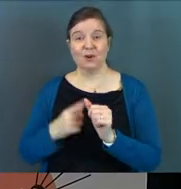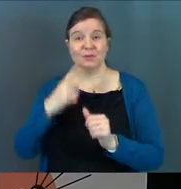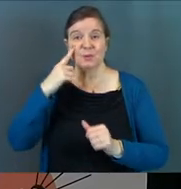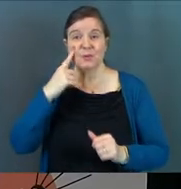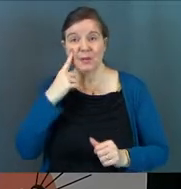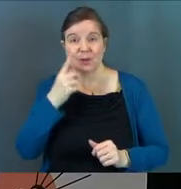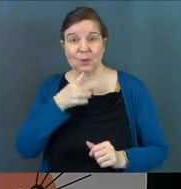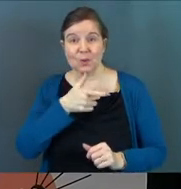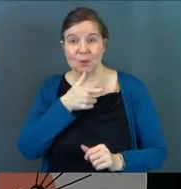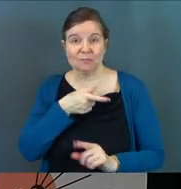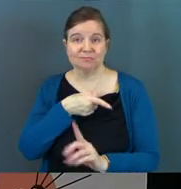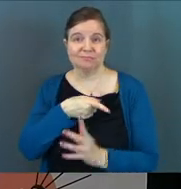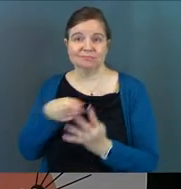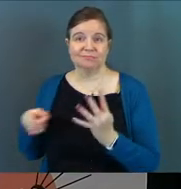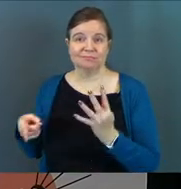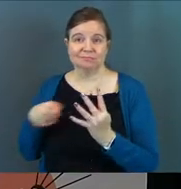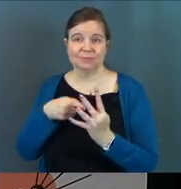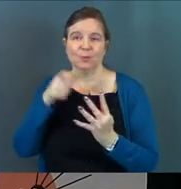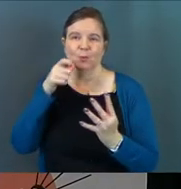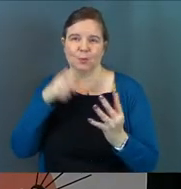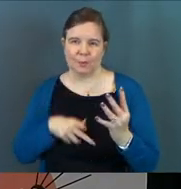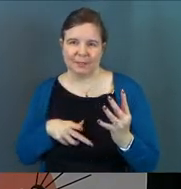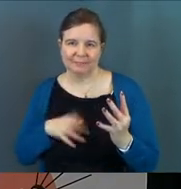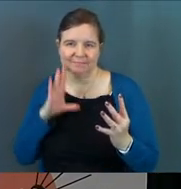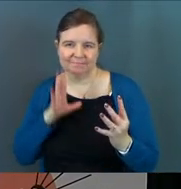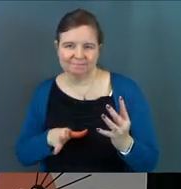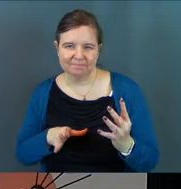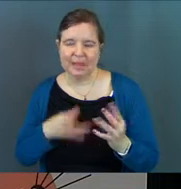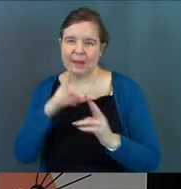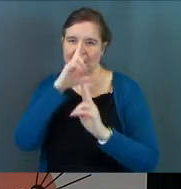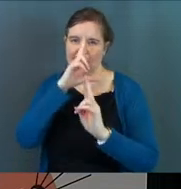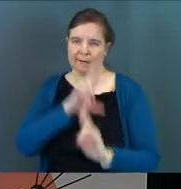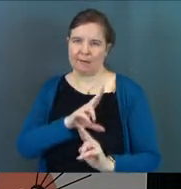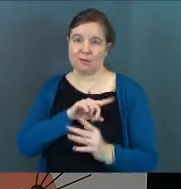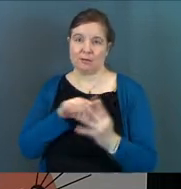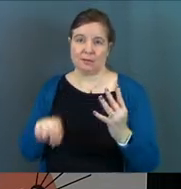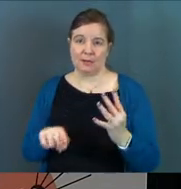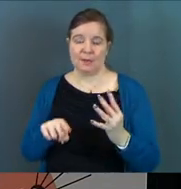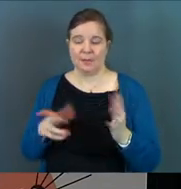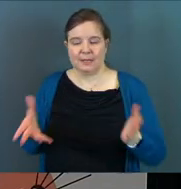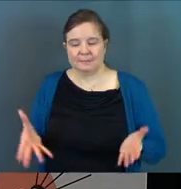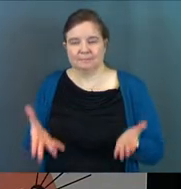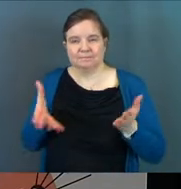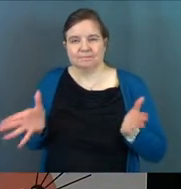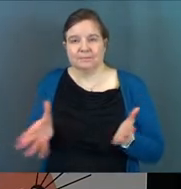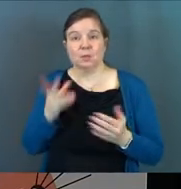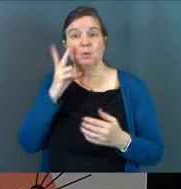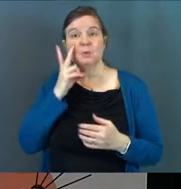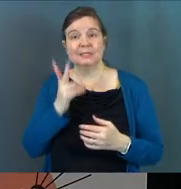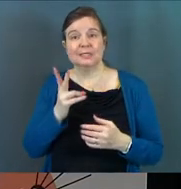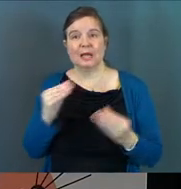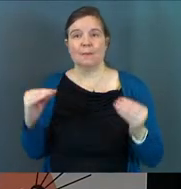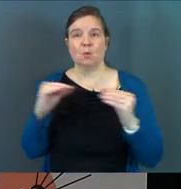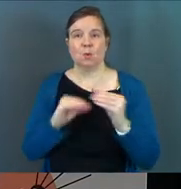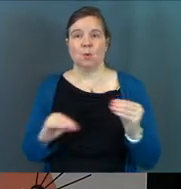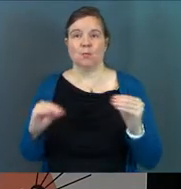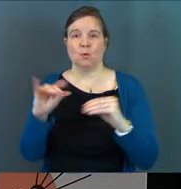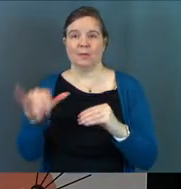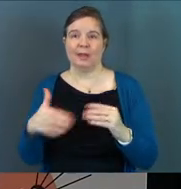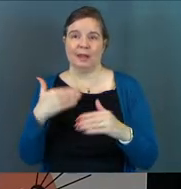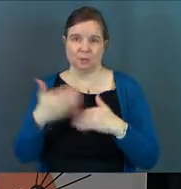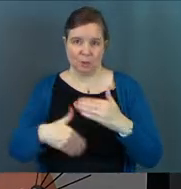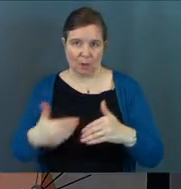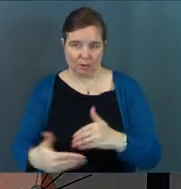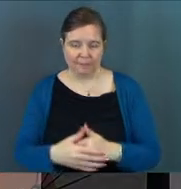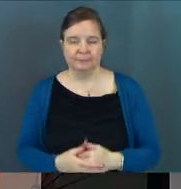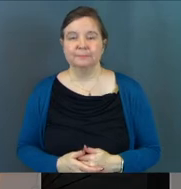witnesses to the resurrection women. And he honors them and he lifts them up. And you're going to see more and more of that